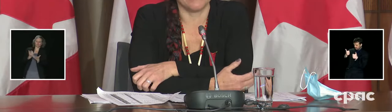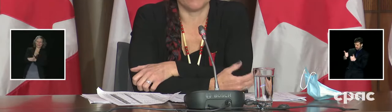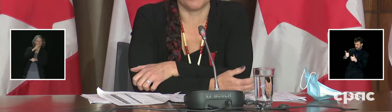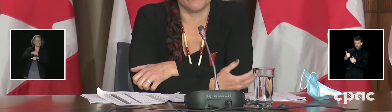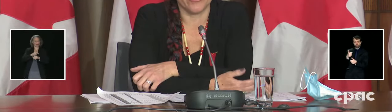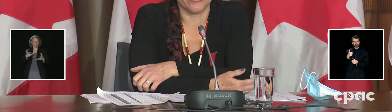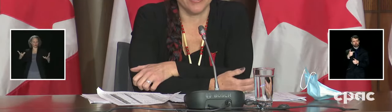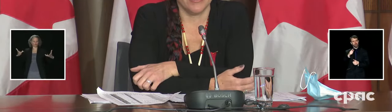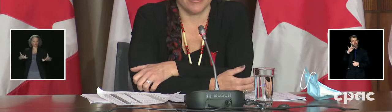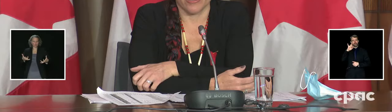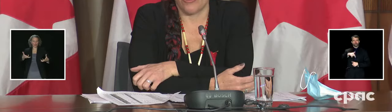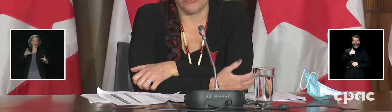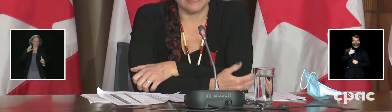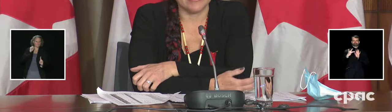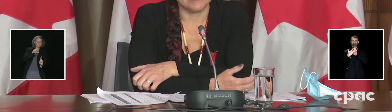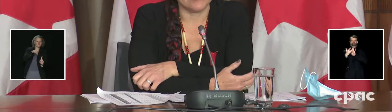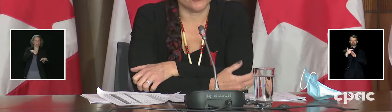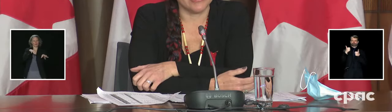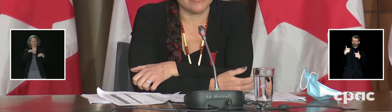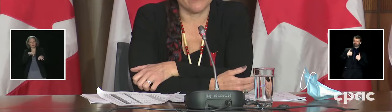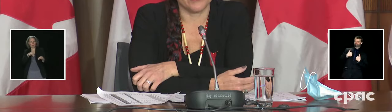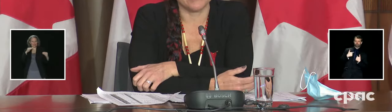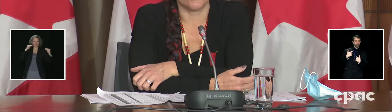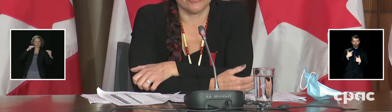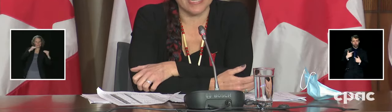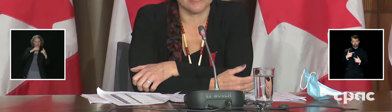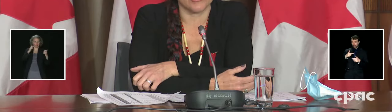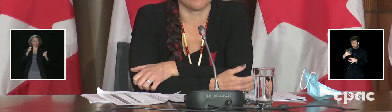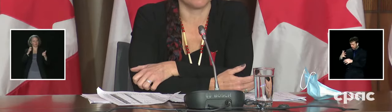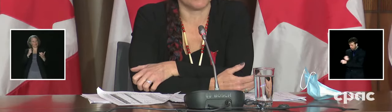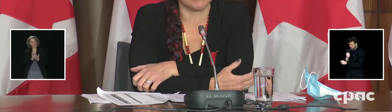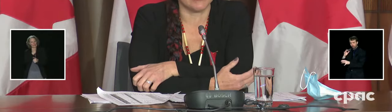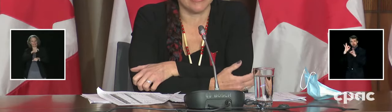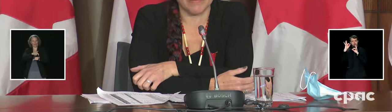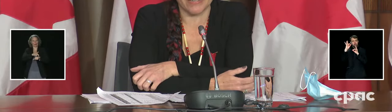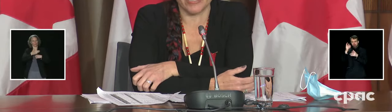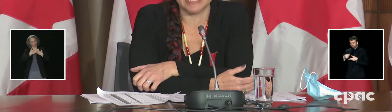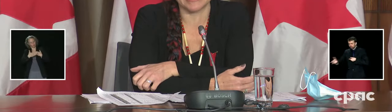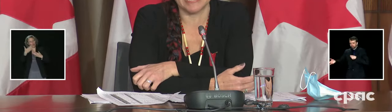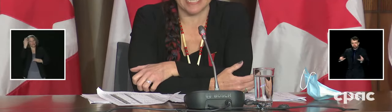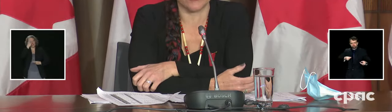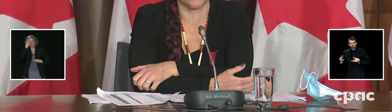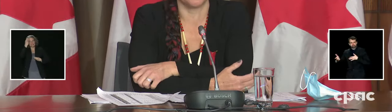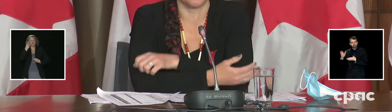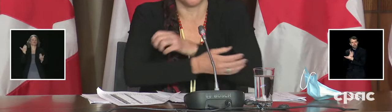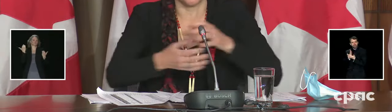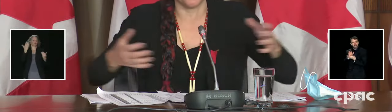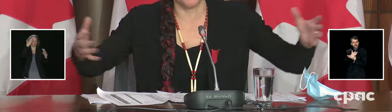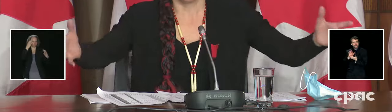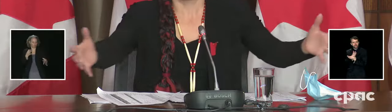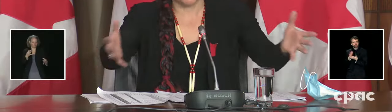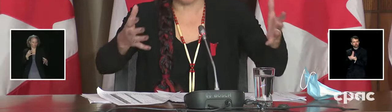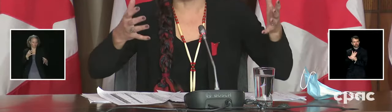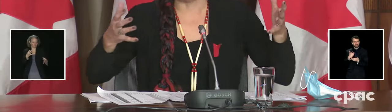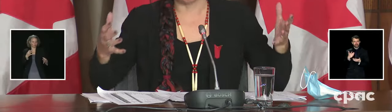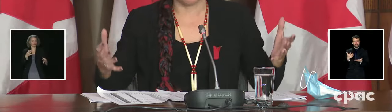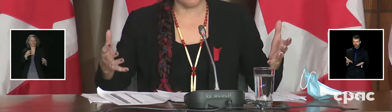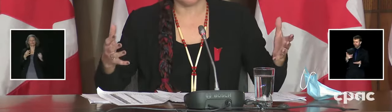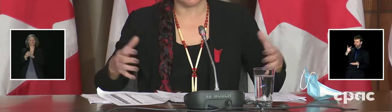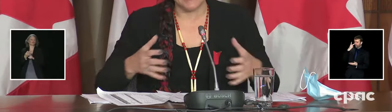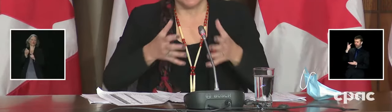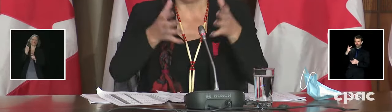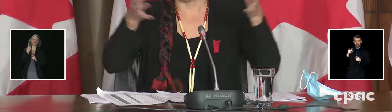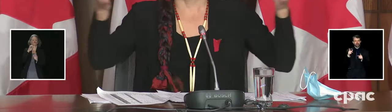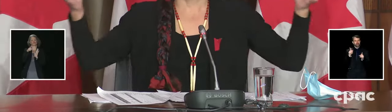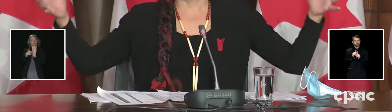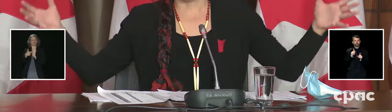I think one of our colleague indigenous physicians has talked about it like a bit of a Disneyland tour where you greet people